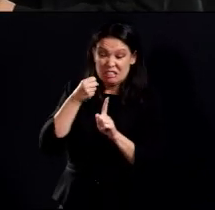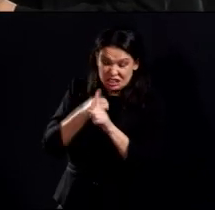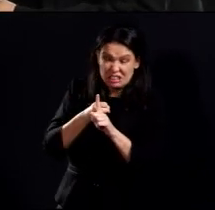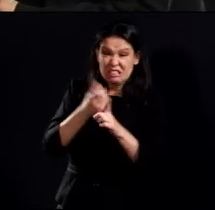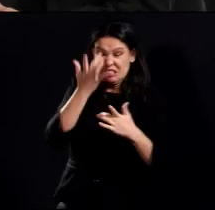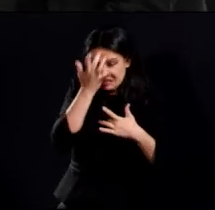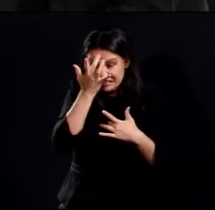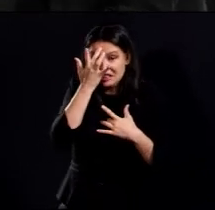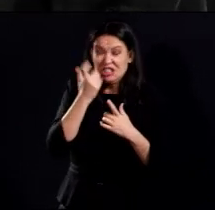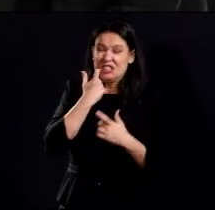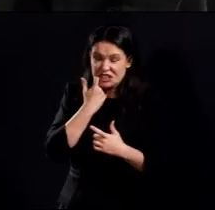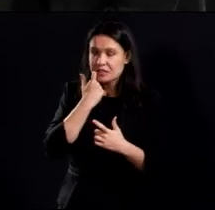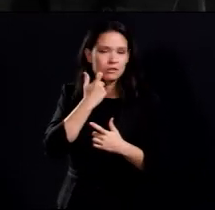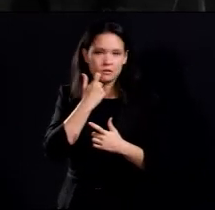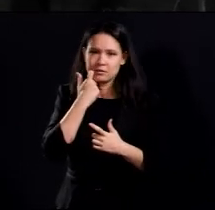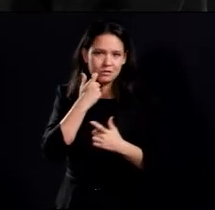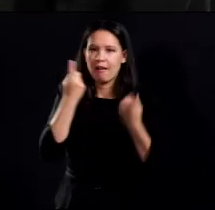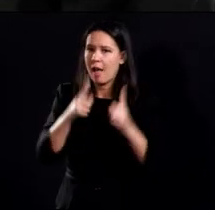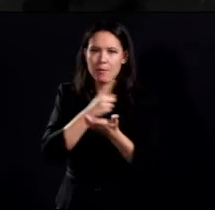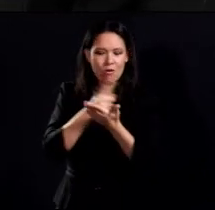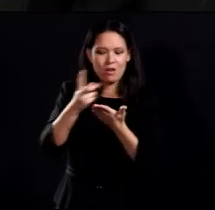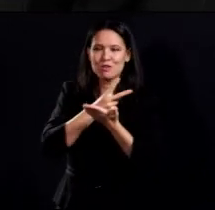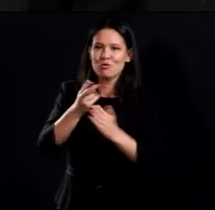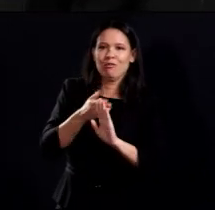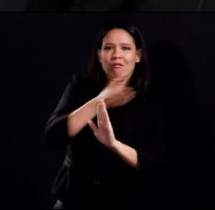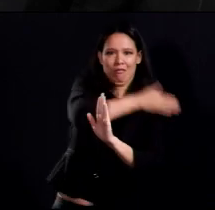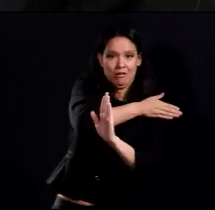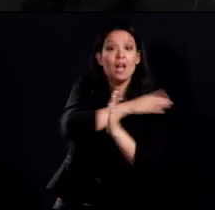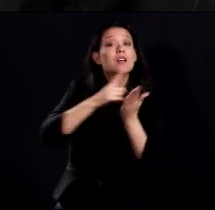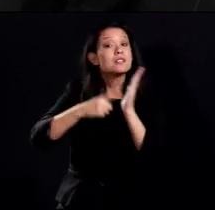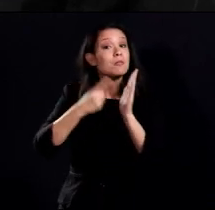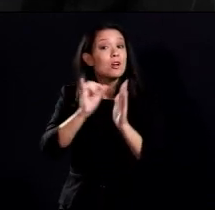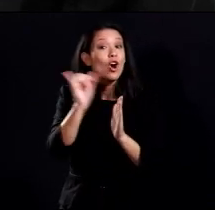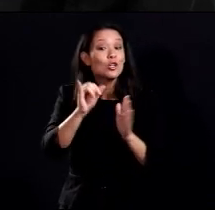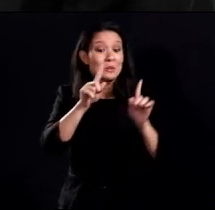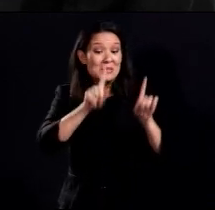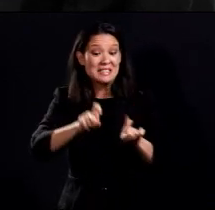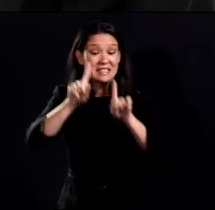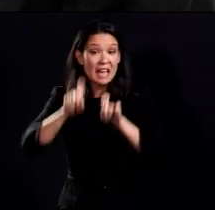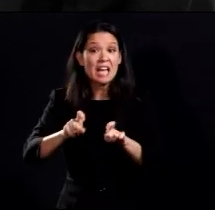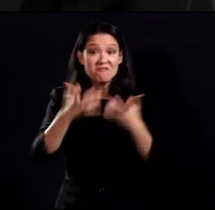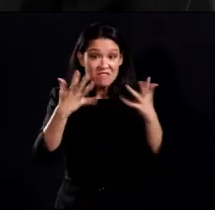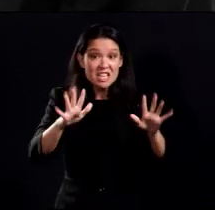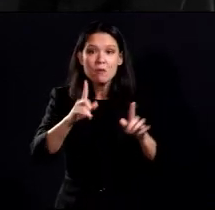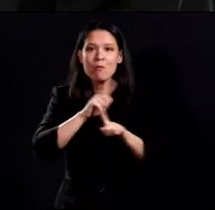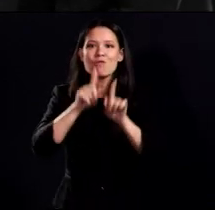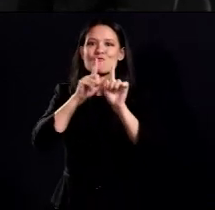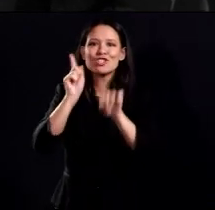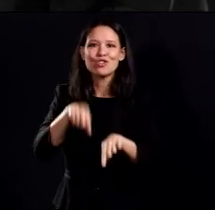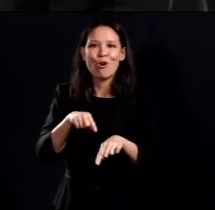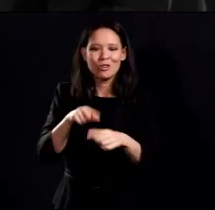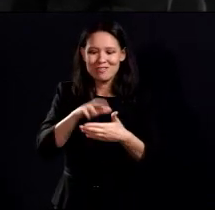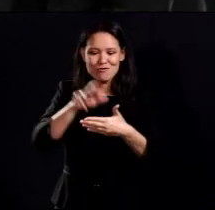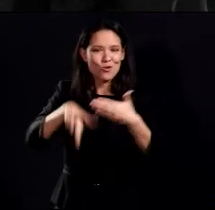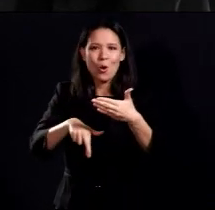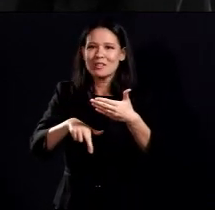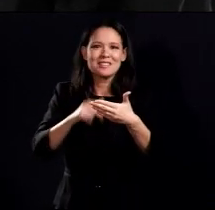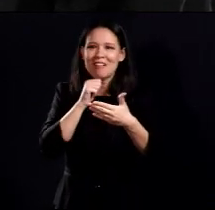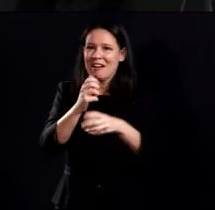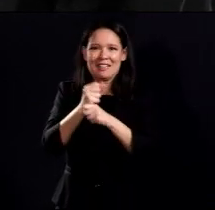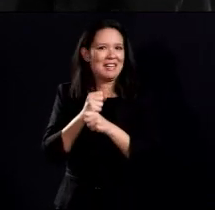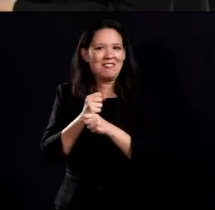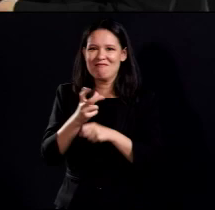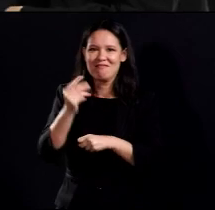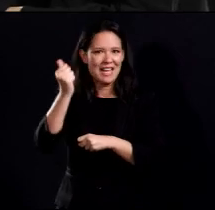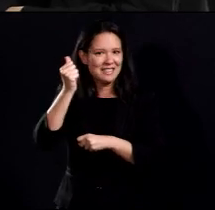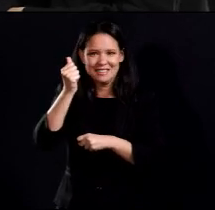like the infections just happened. And some of these are delays in testing, too. The test results have been slow, correct? That's right. We've heard